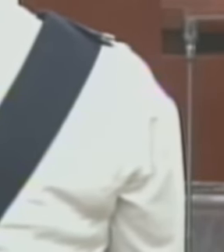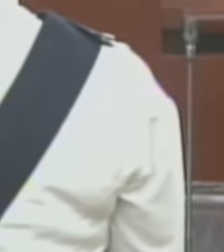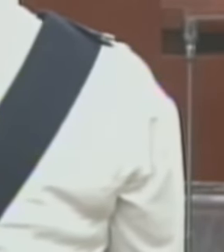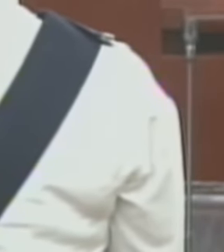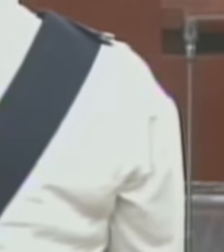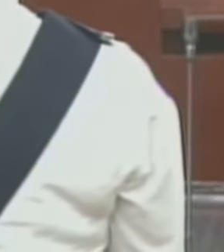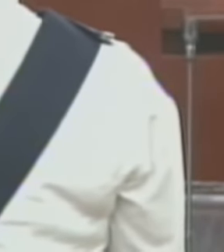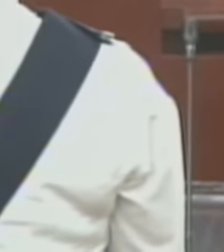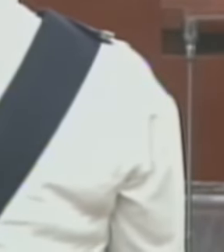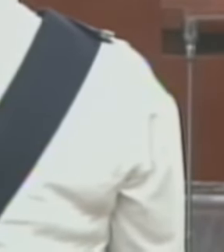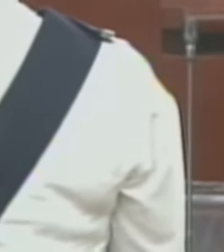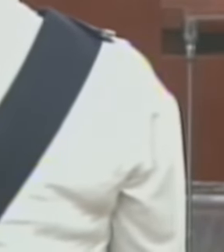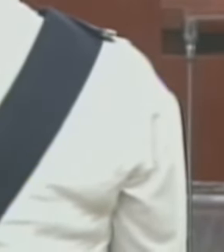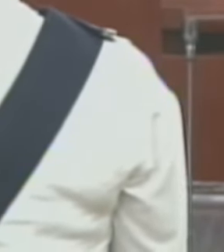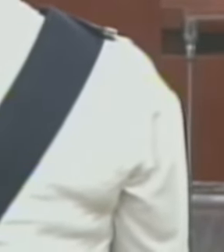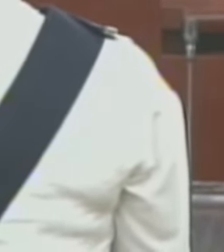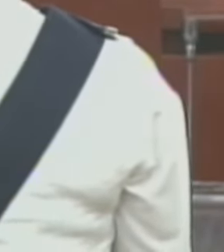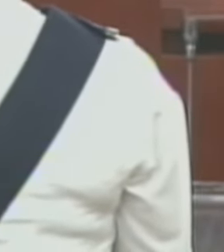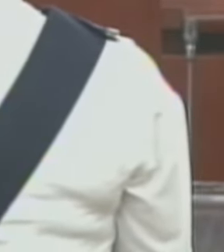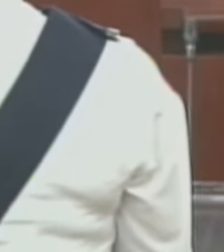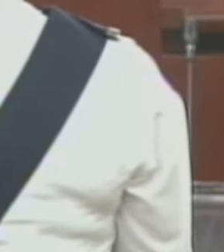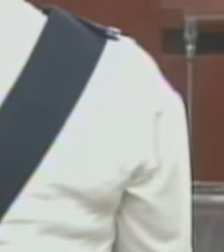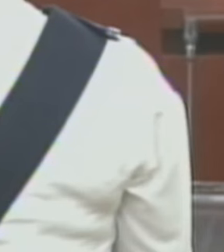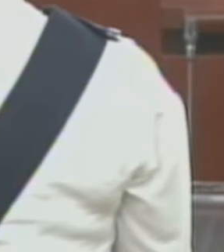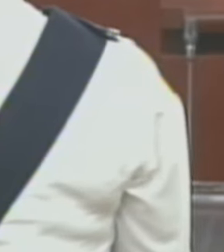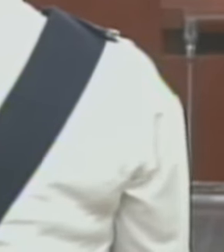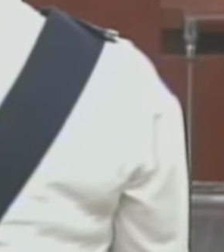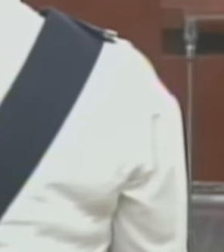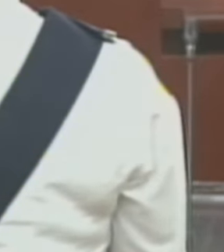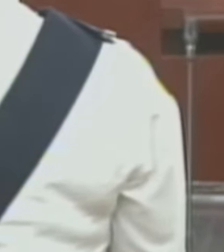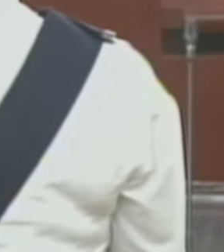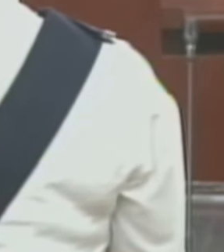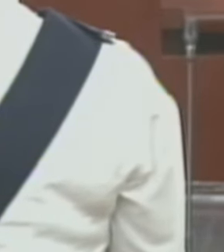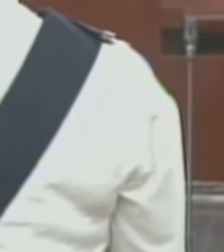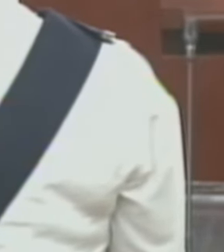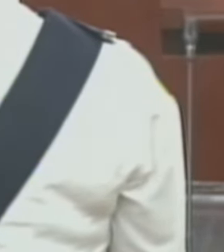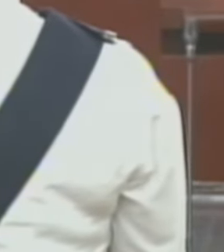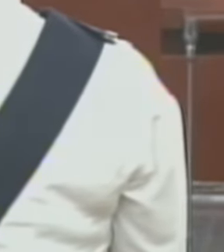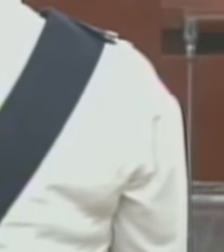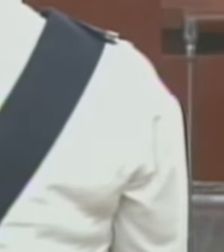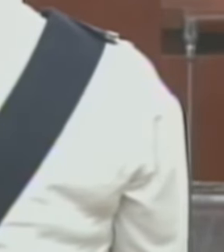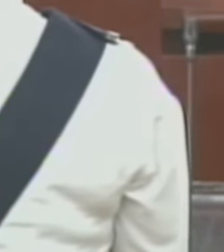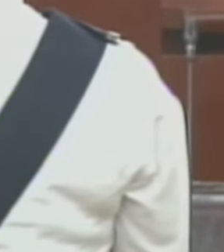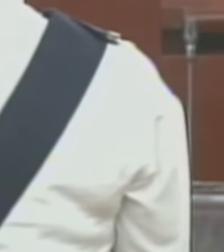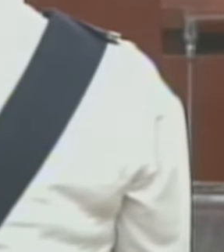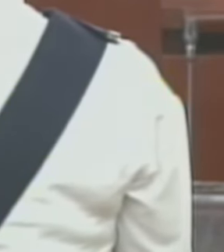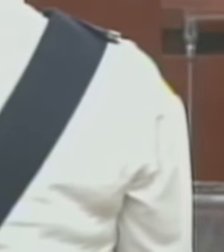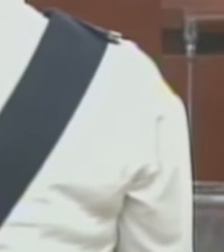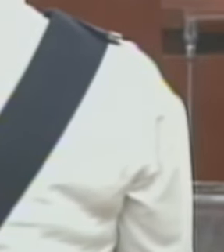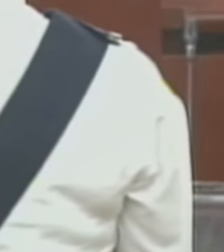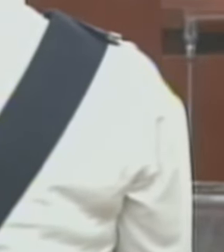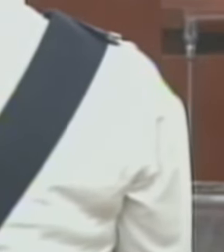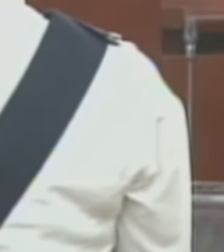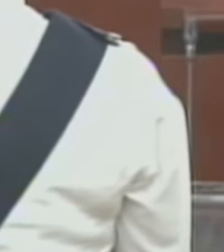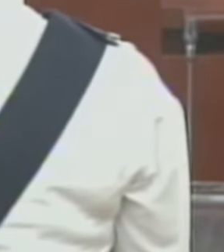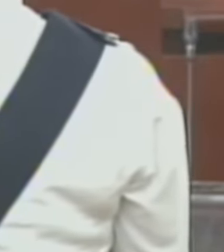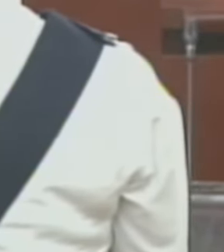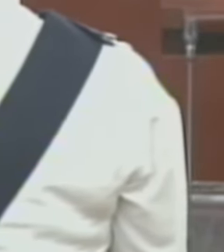in our federations throughout the world. May it be a celebration for those who are in the world.